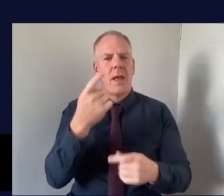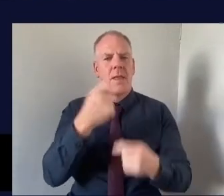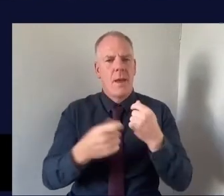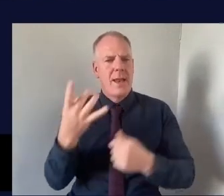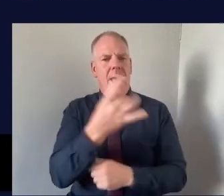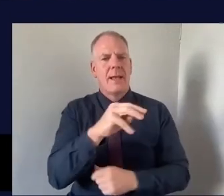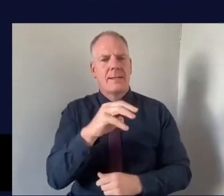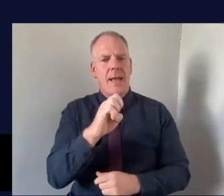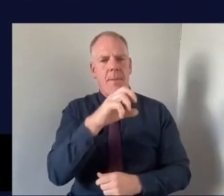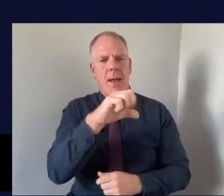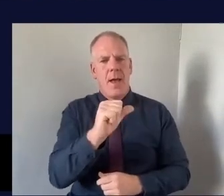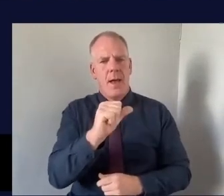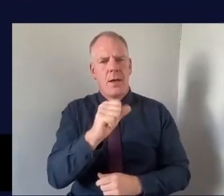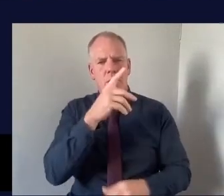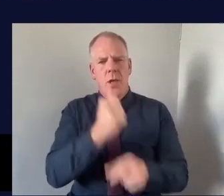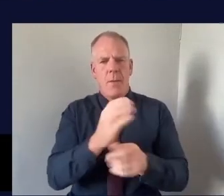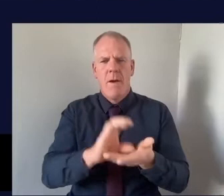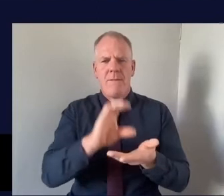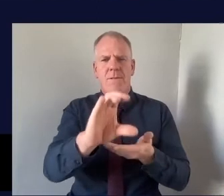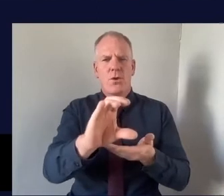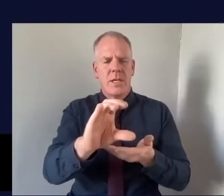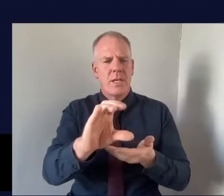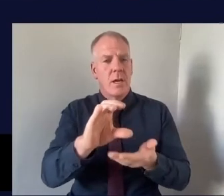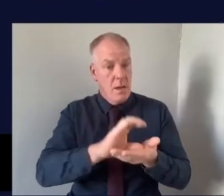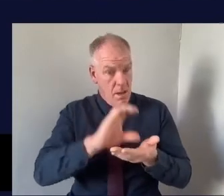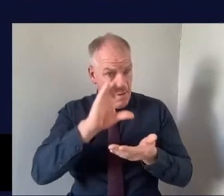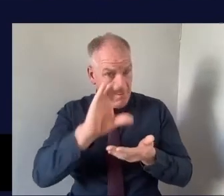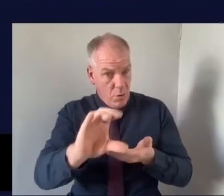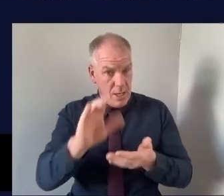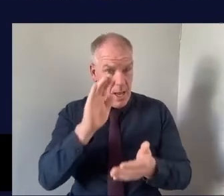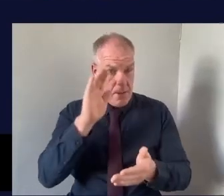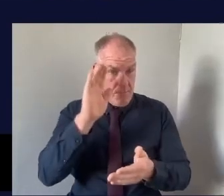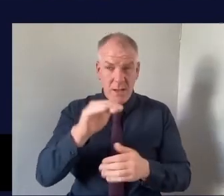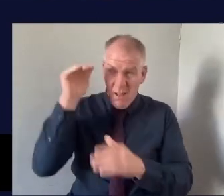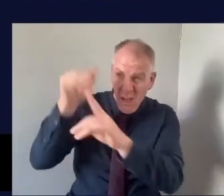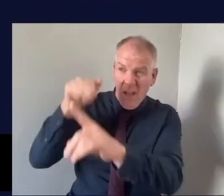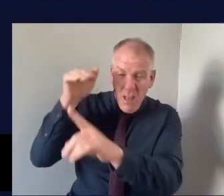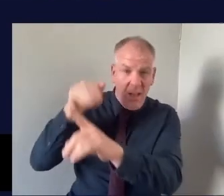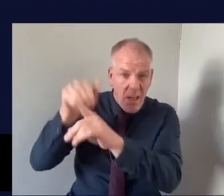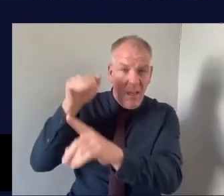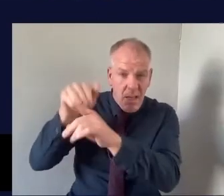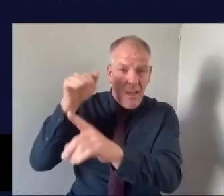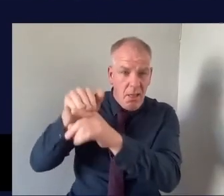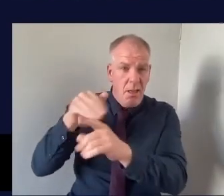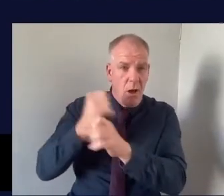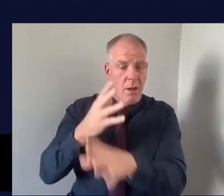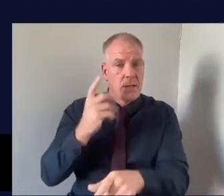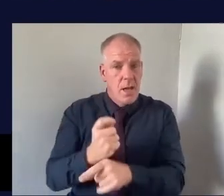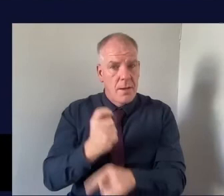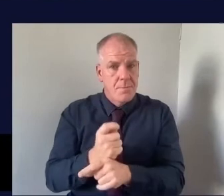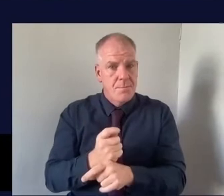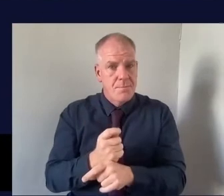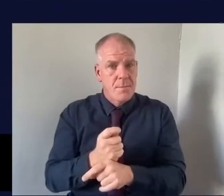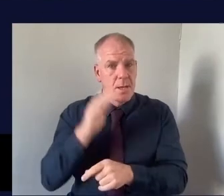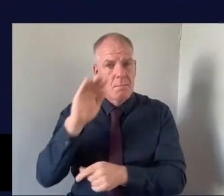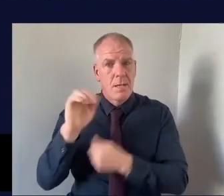then I just want to ask you about funding for that Mary is that something that you constantly have to fight for if it's something that you really want to provide